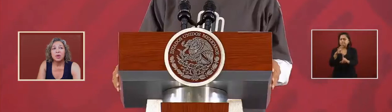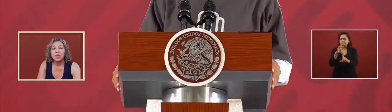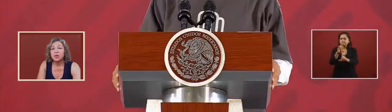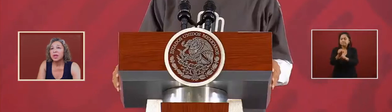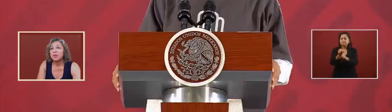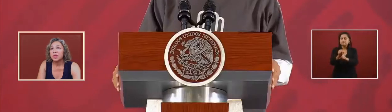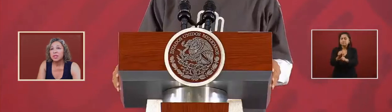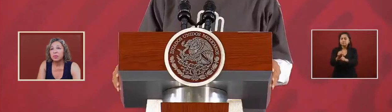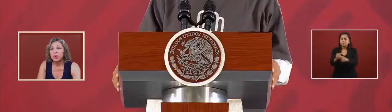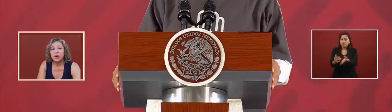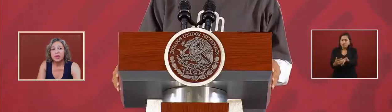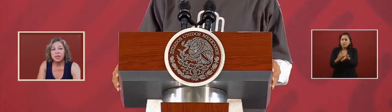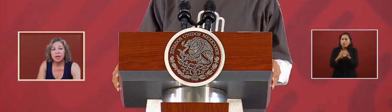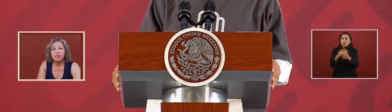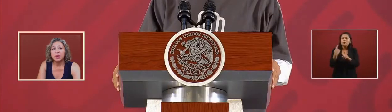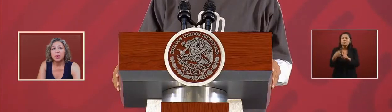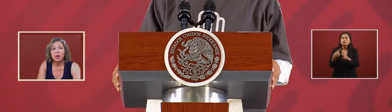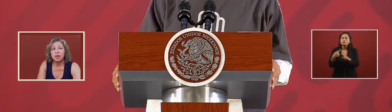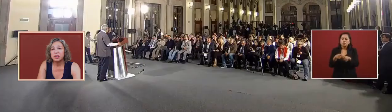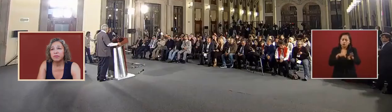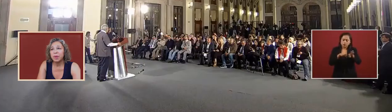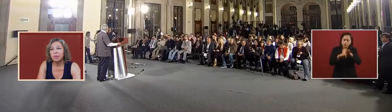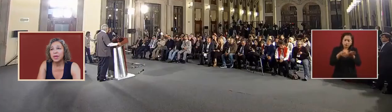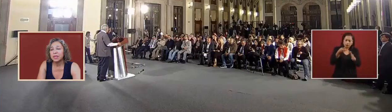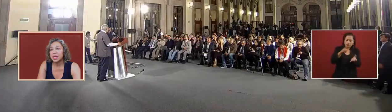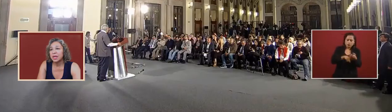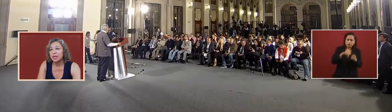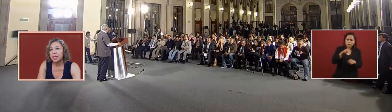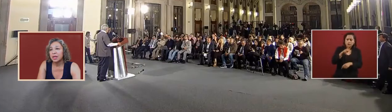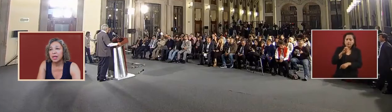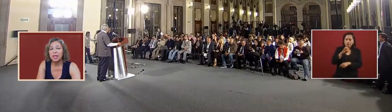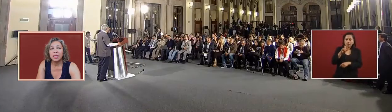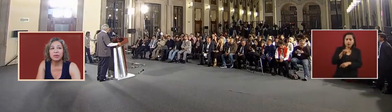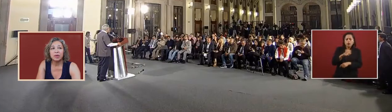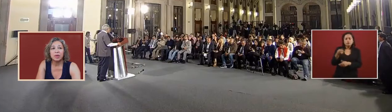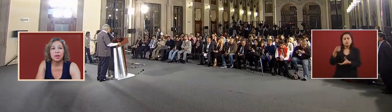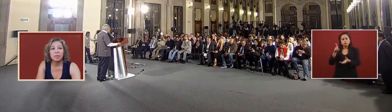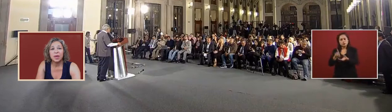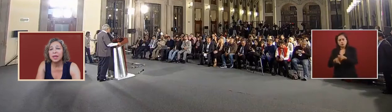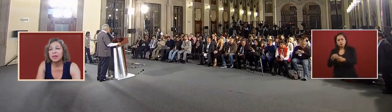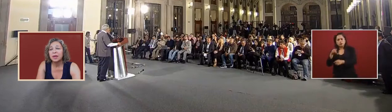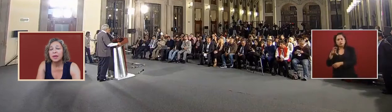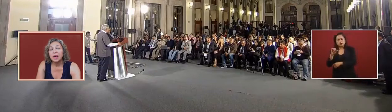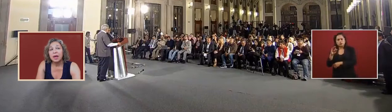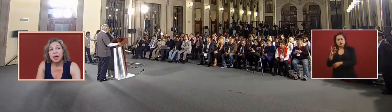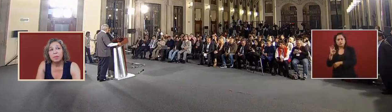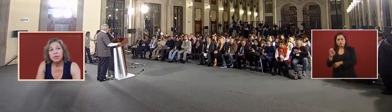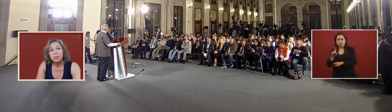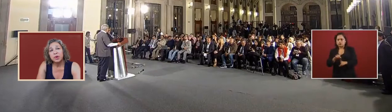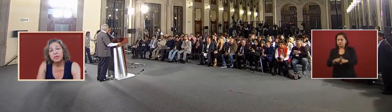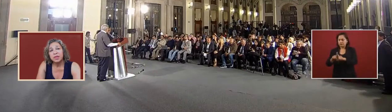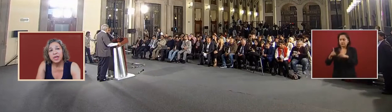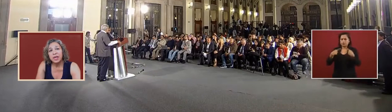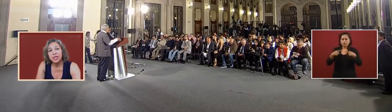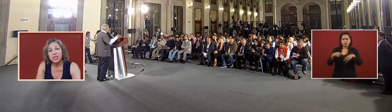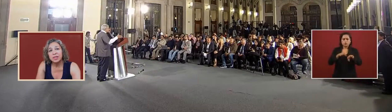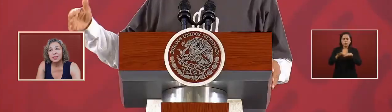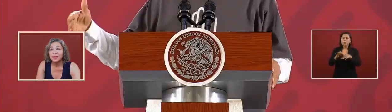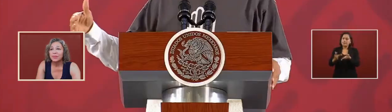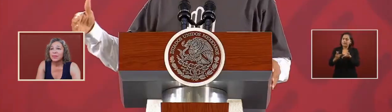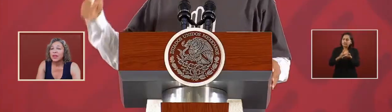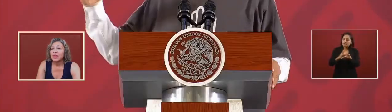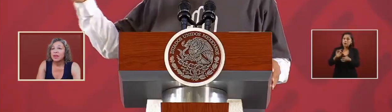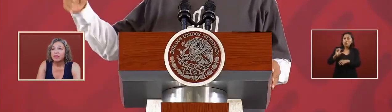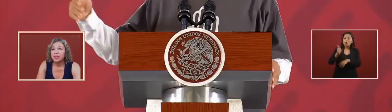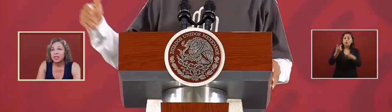and we're doing it with the support of the workers of pemex and electrical and the support of the technicians